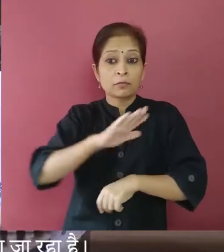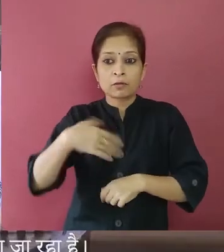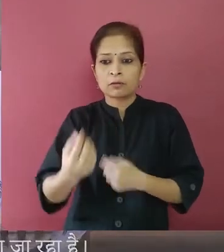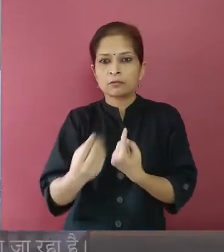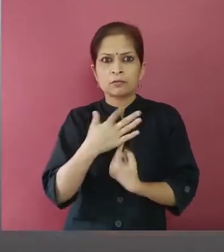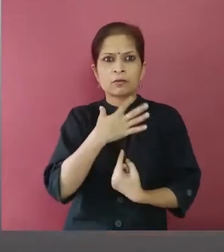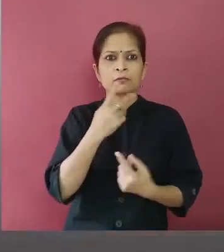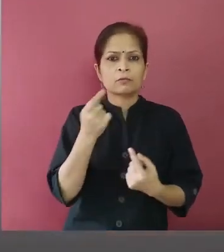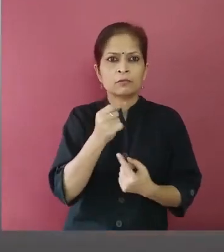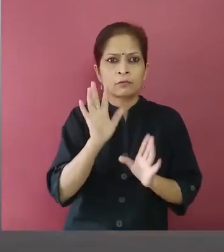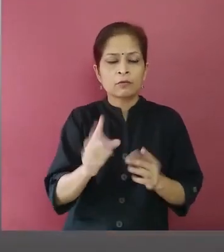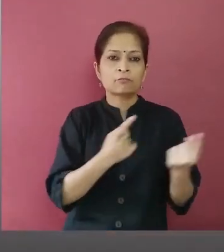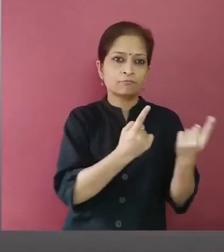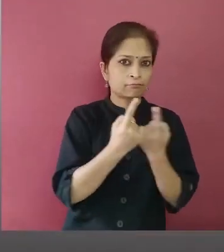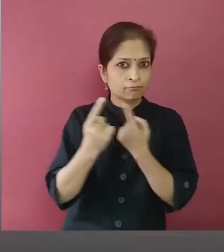vaccination.